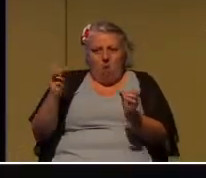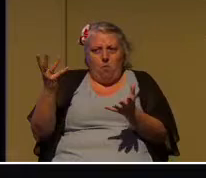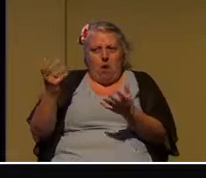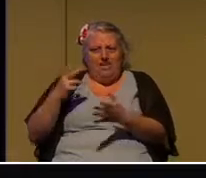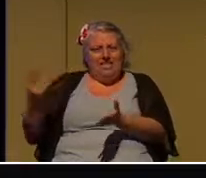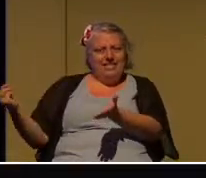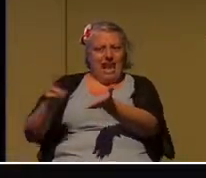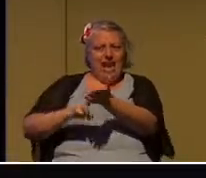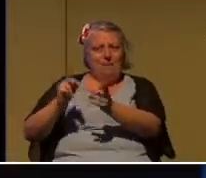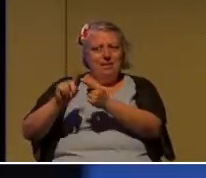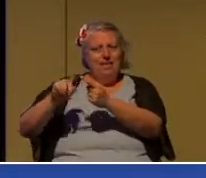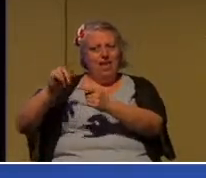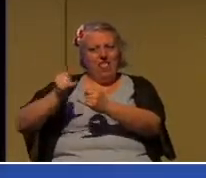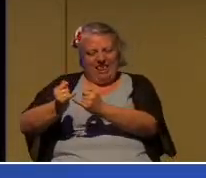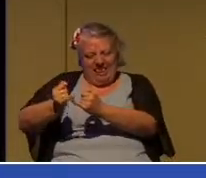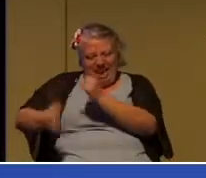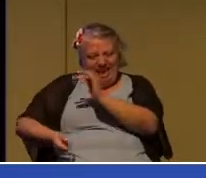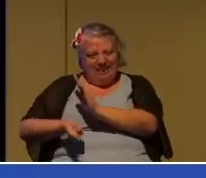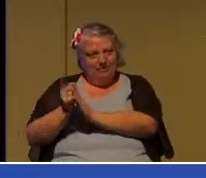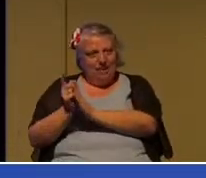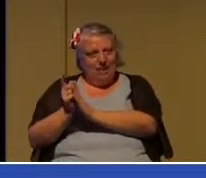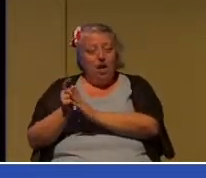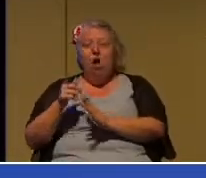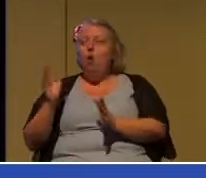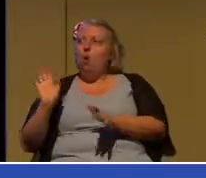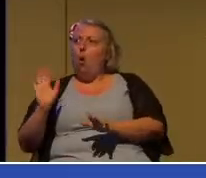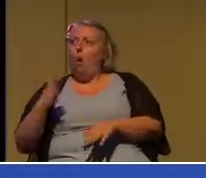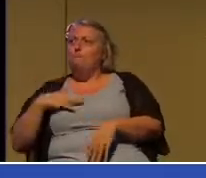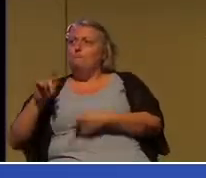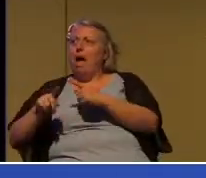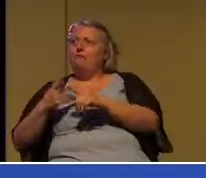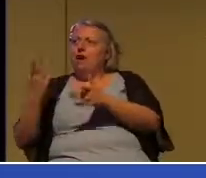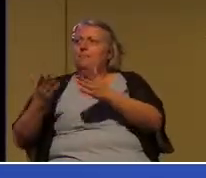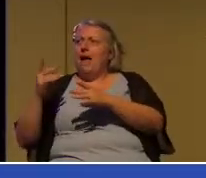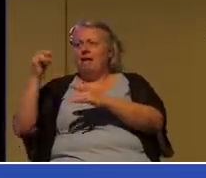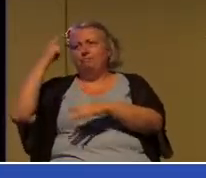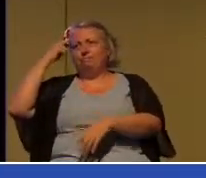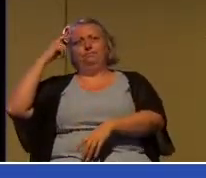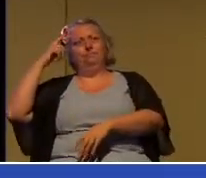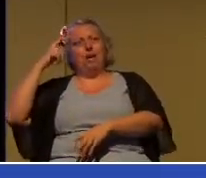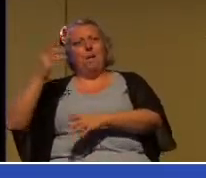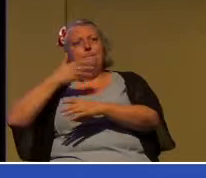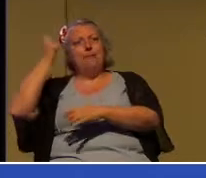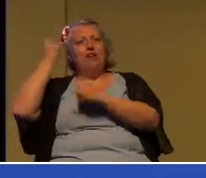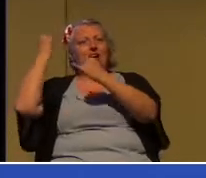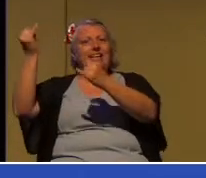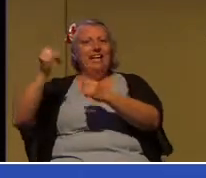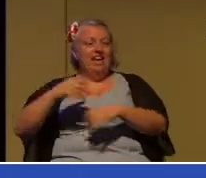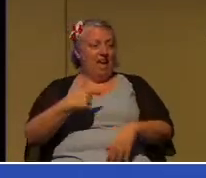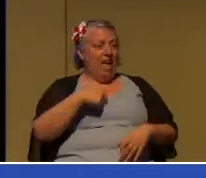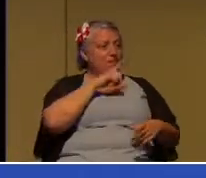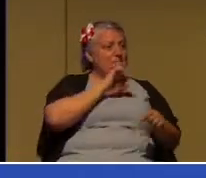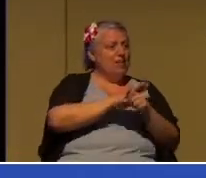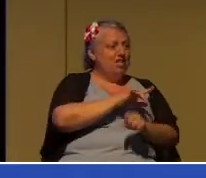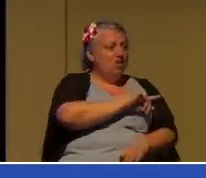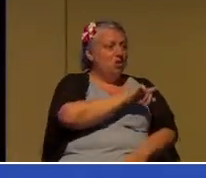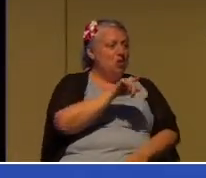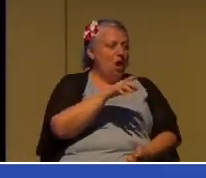Because one of their friends may come up with a better idea. And if I commit myself to you, then my options are limited.